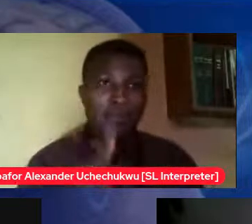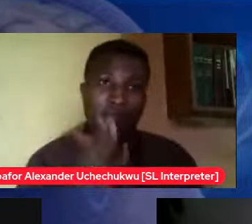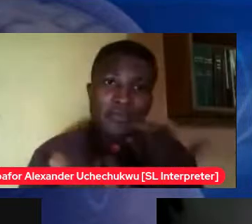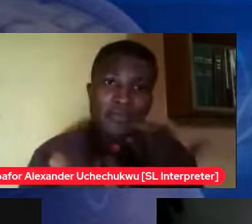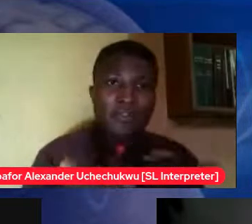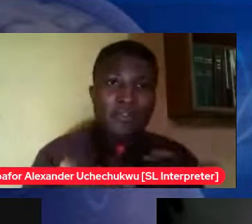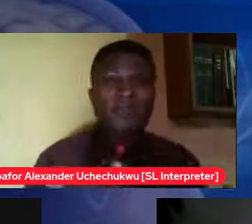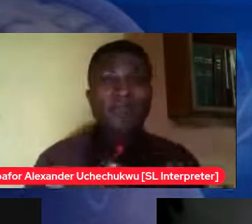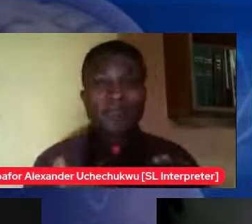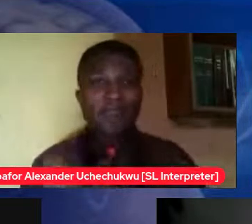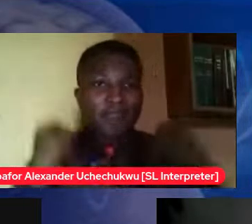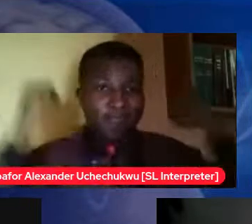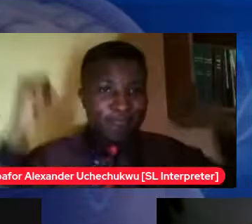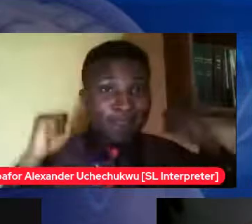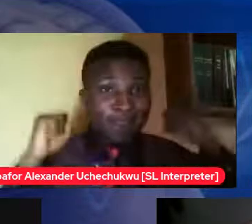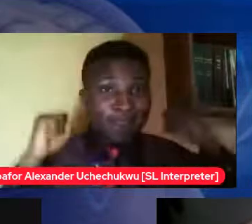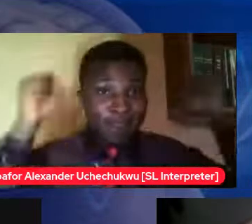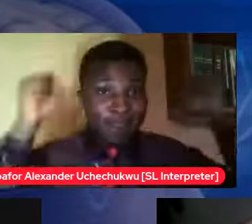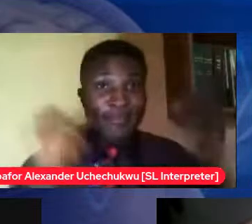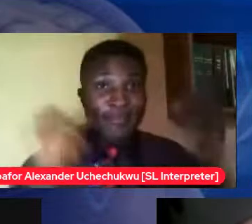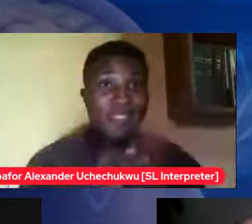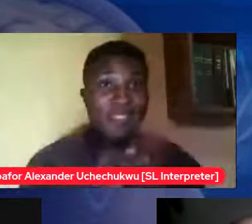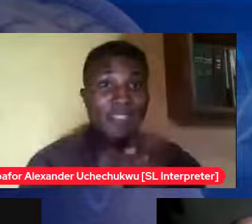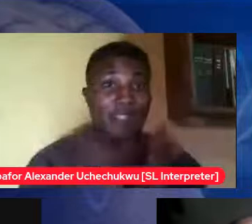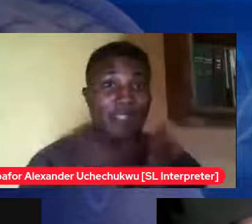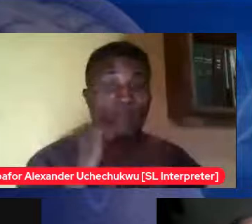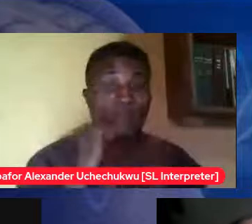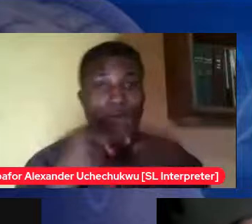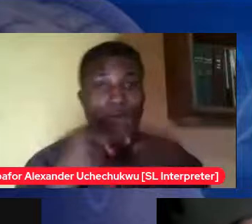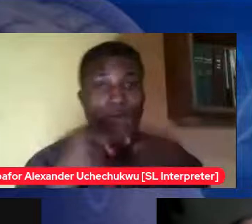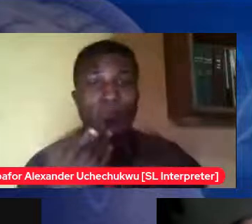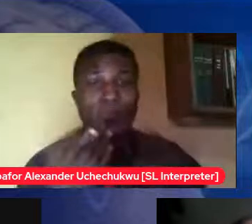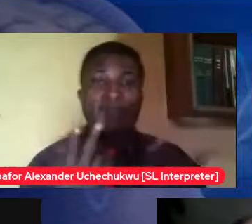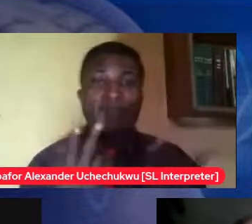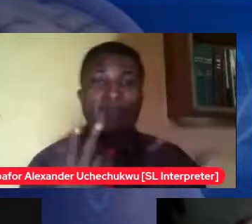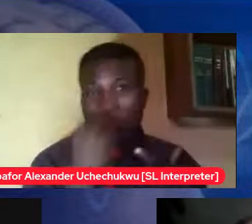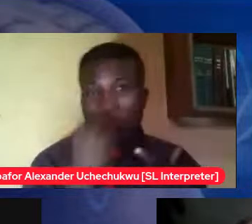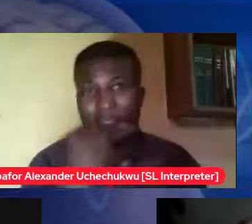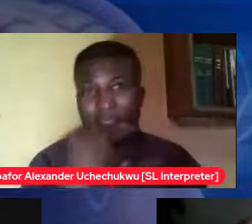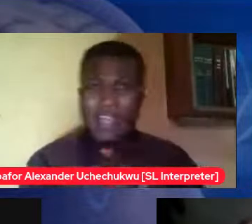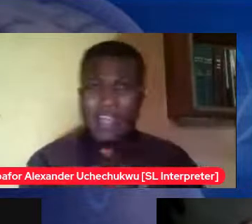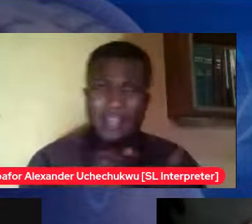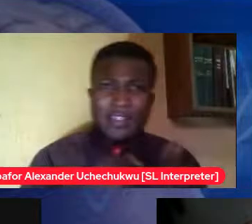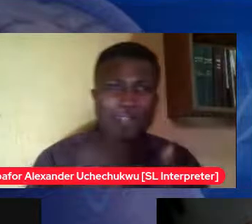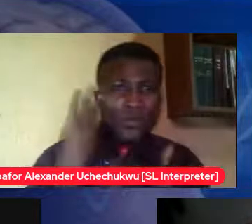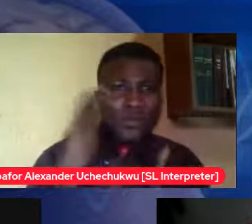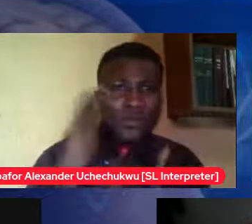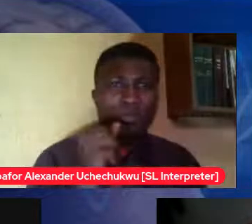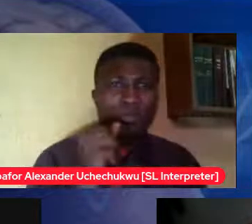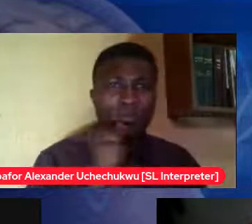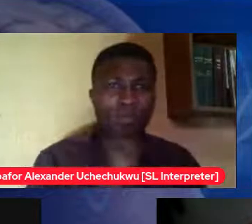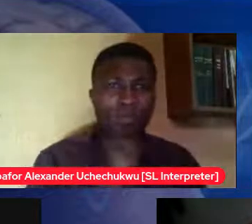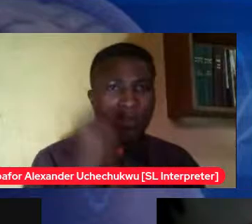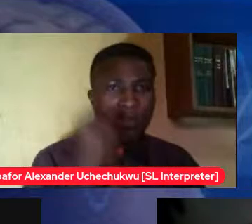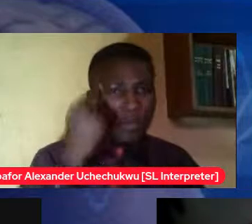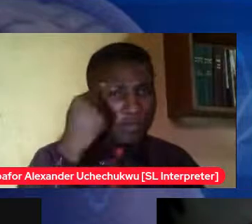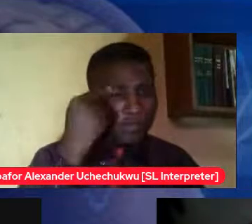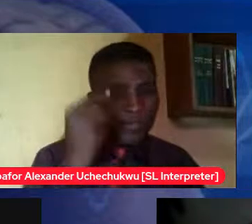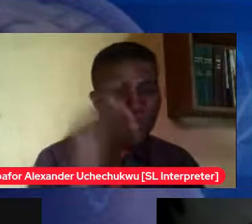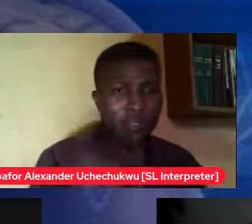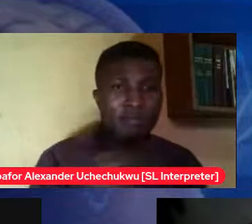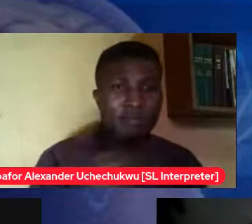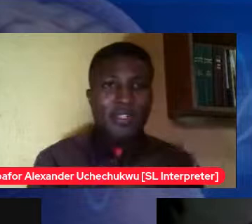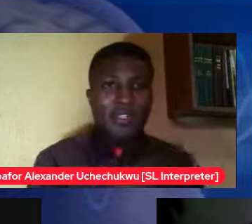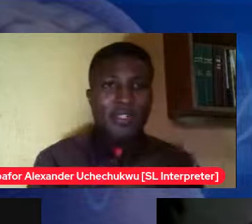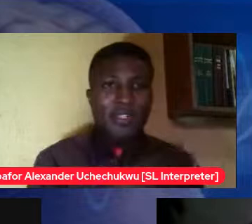jokily and he was working for him so if he says okay and this this this is what I'm you see him just putting his hand down